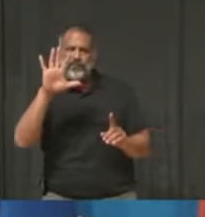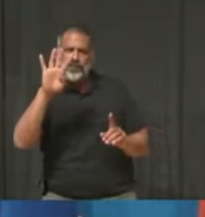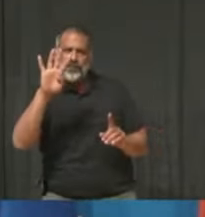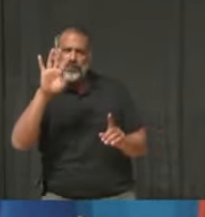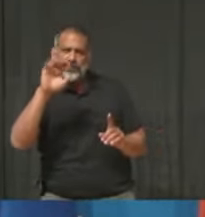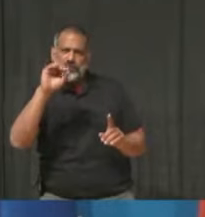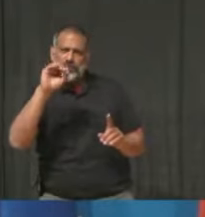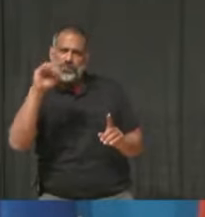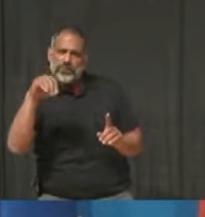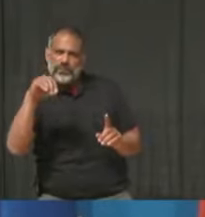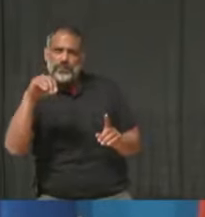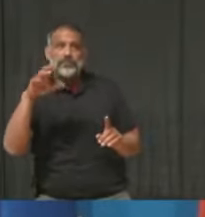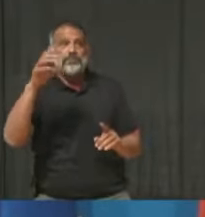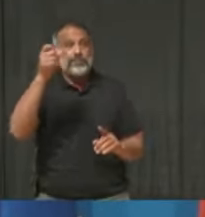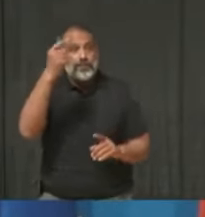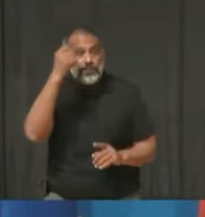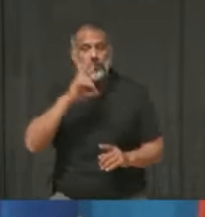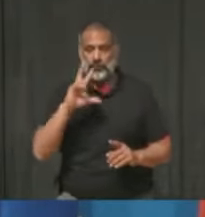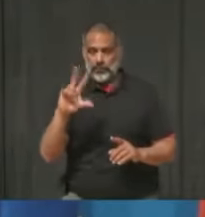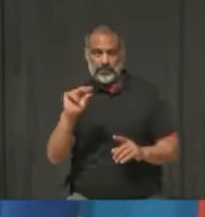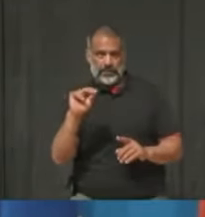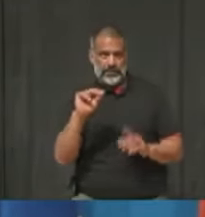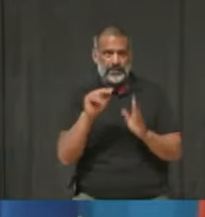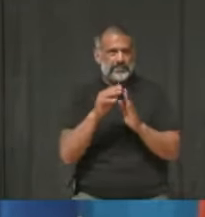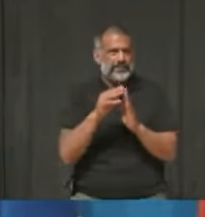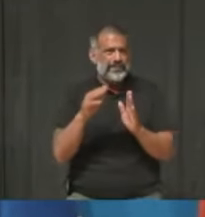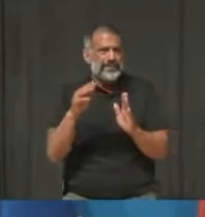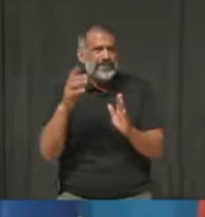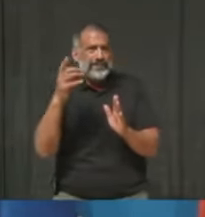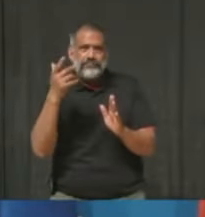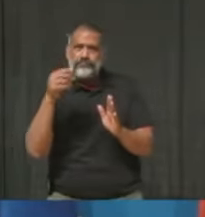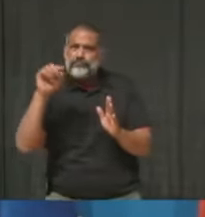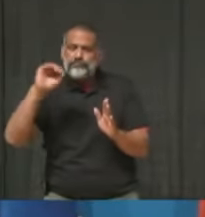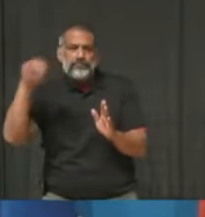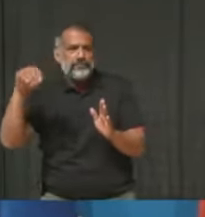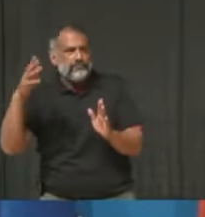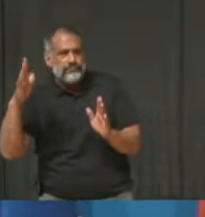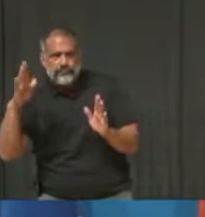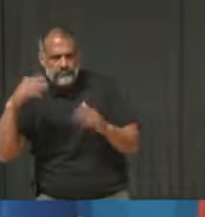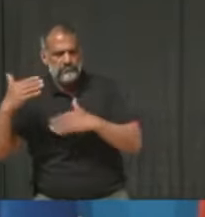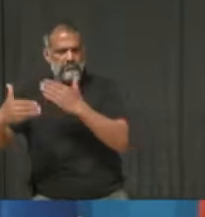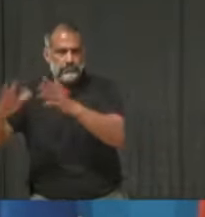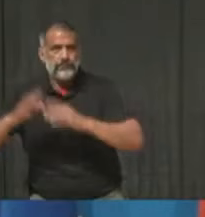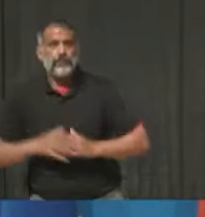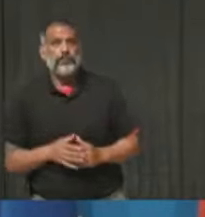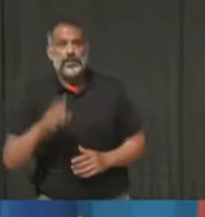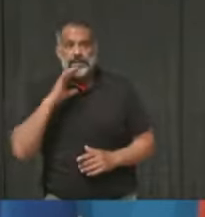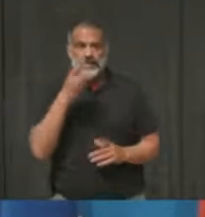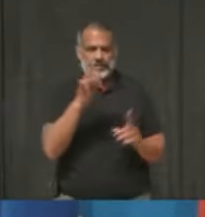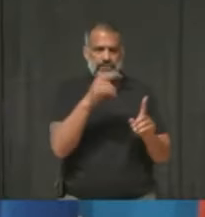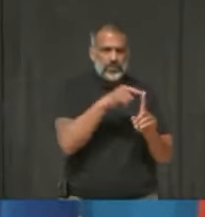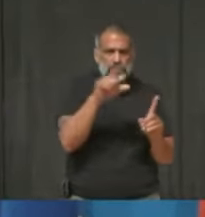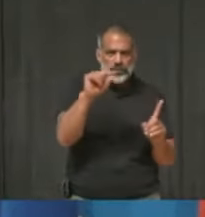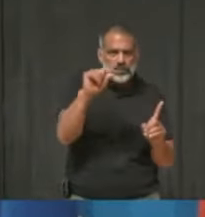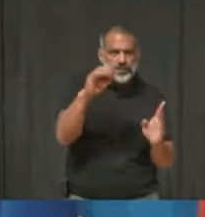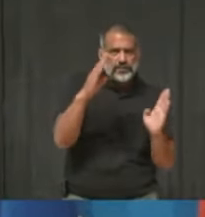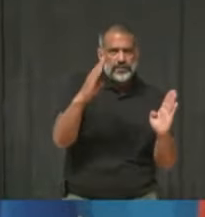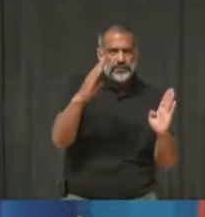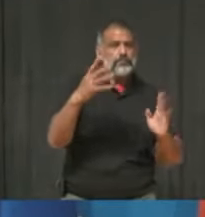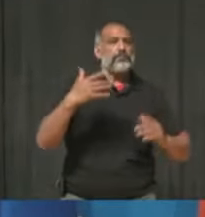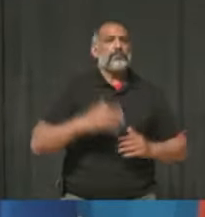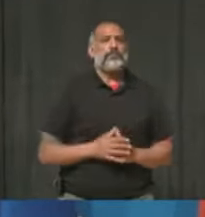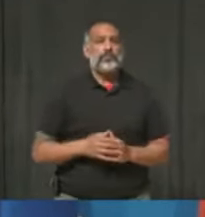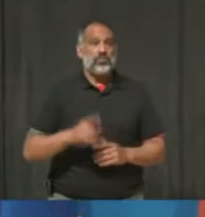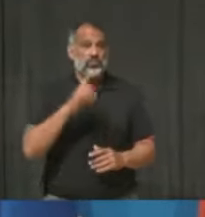those 30-39. And 17% of those 18-29. So please, book your appointment